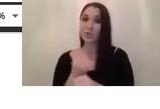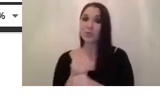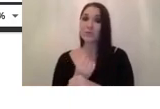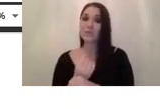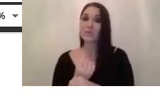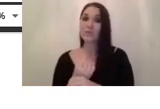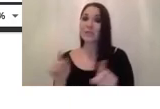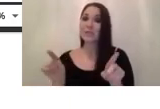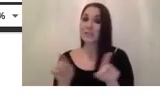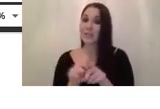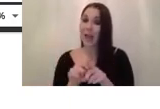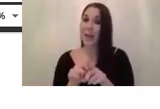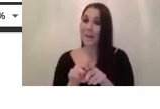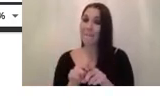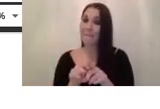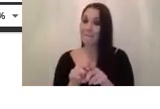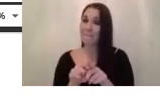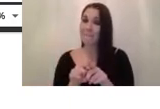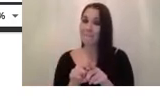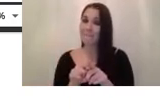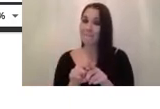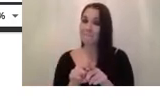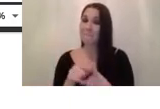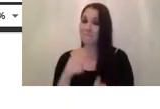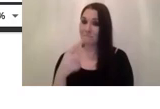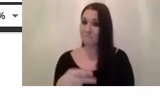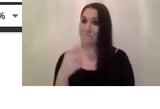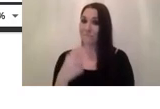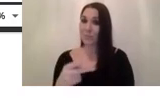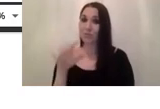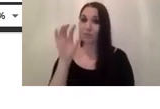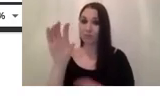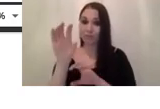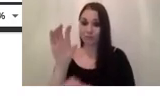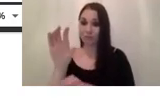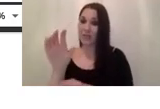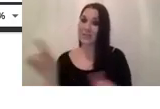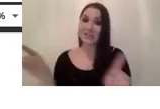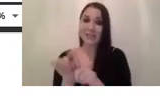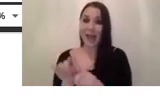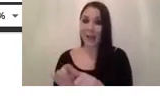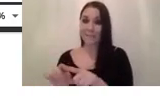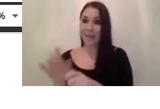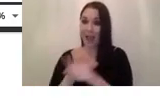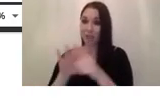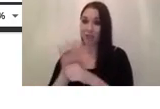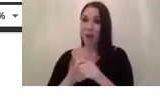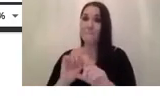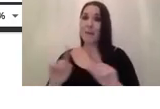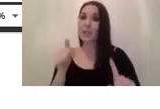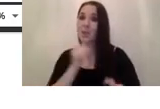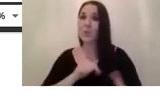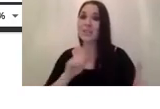the same conditions let's say they were placed in the same exactly in the same spot but using different cameras